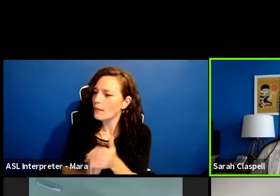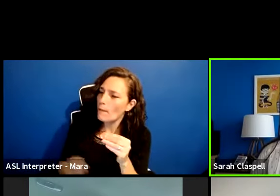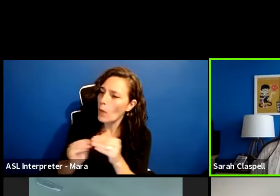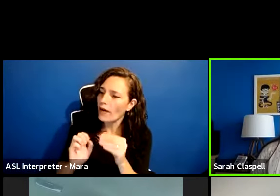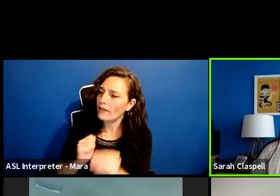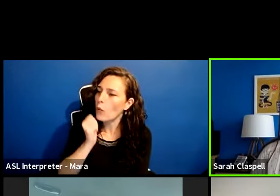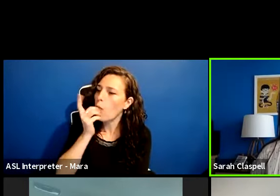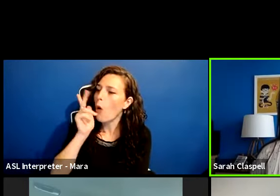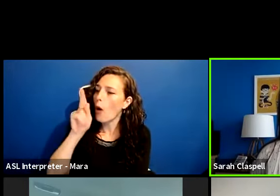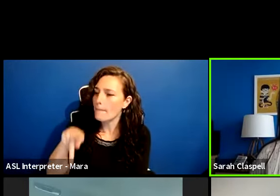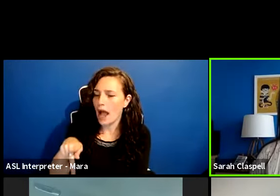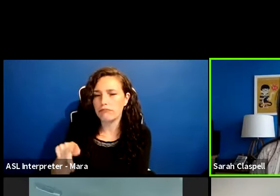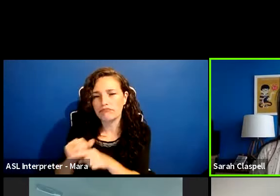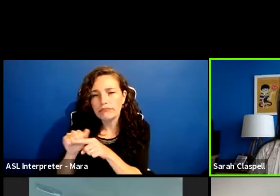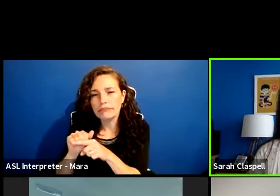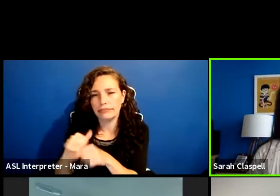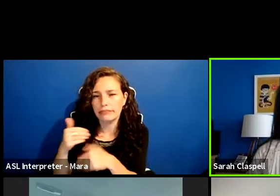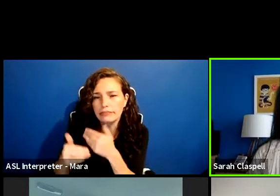sort of thing. I'm